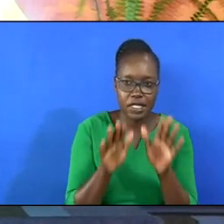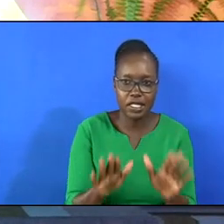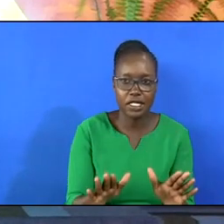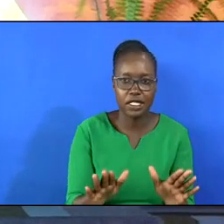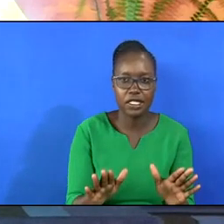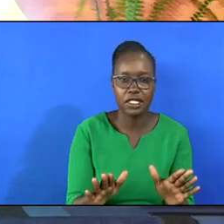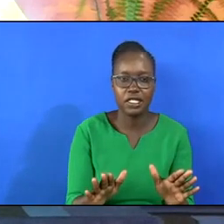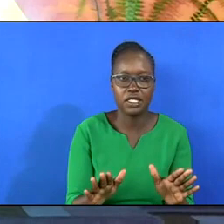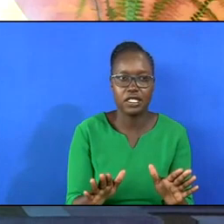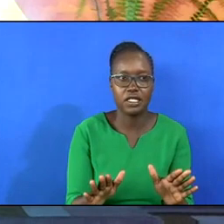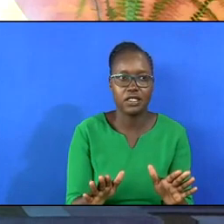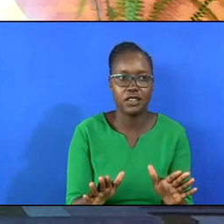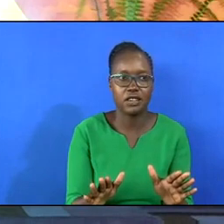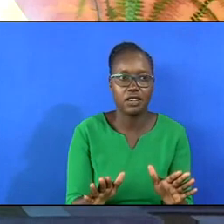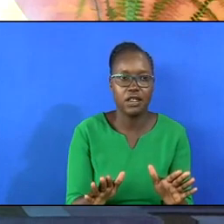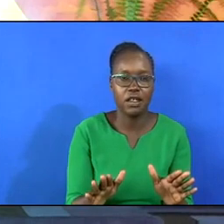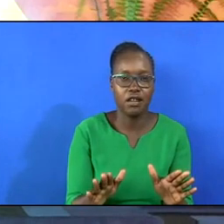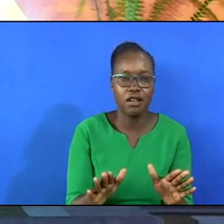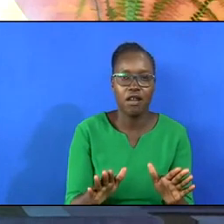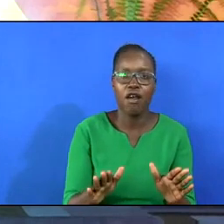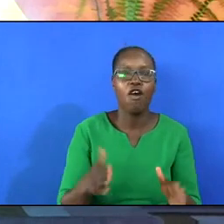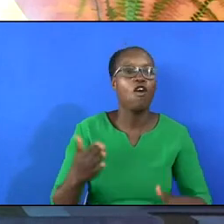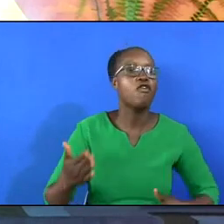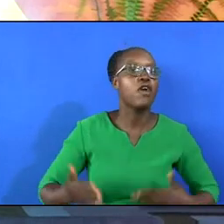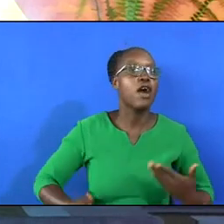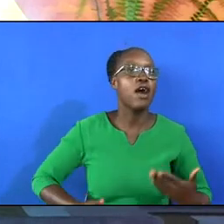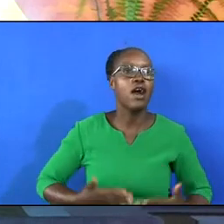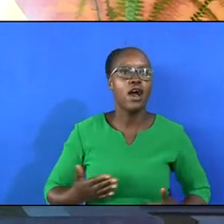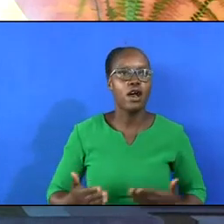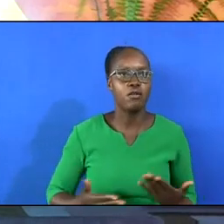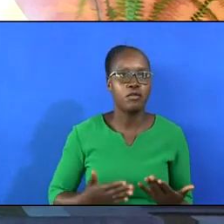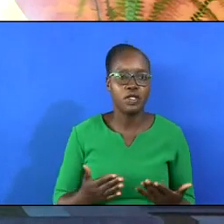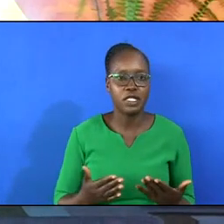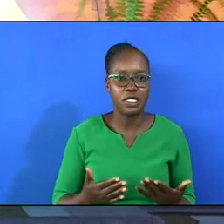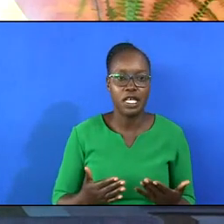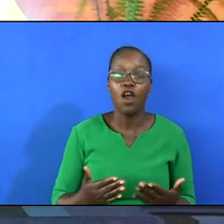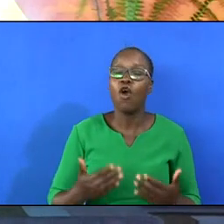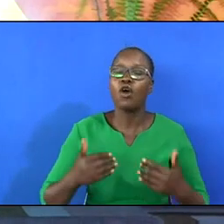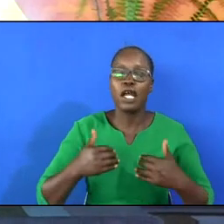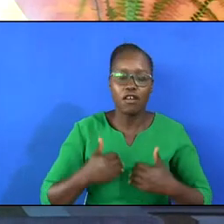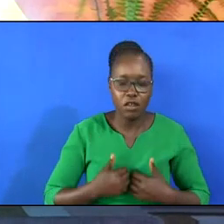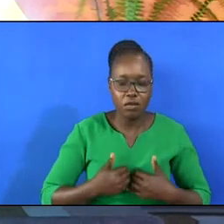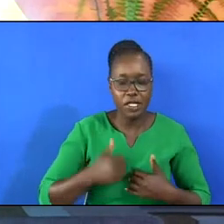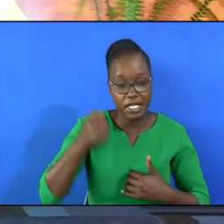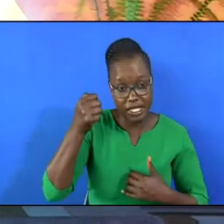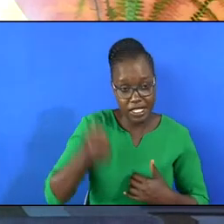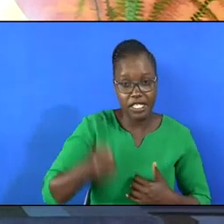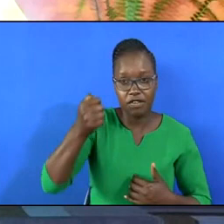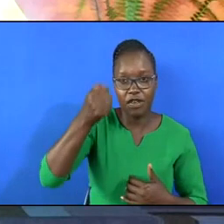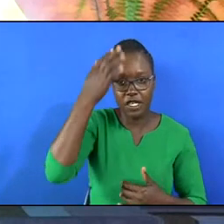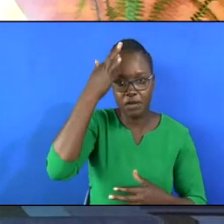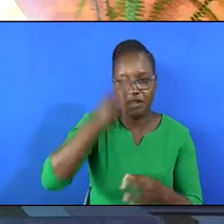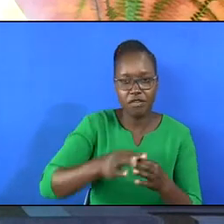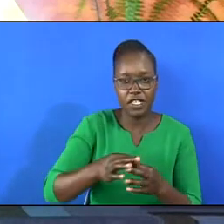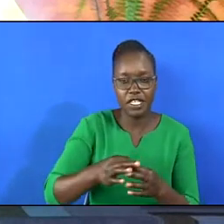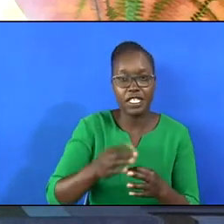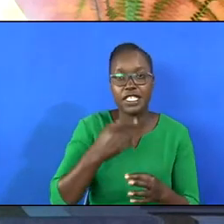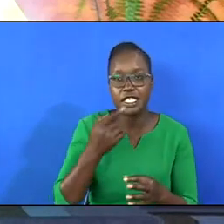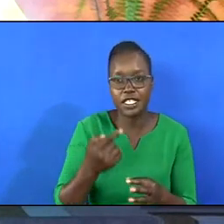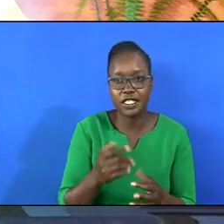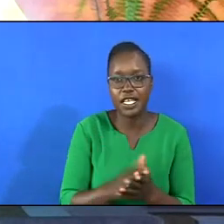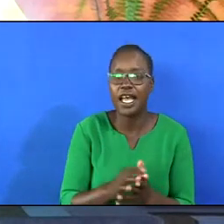of having been justified by faith. Please look at verse 1.